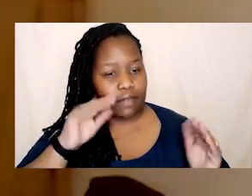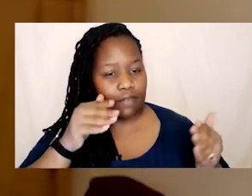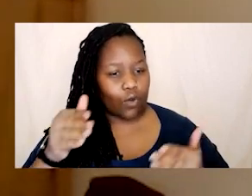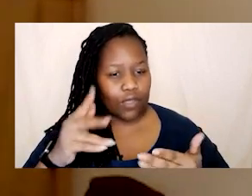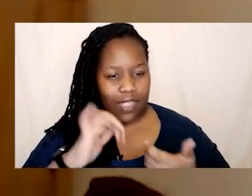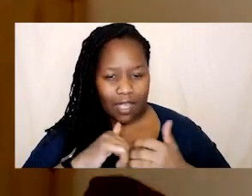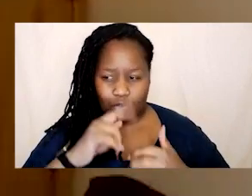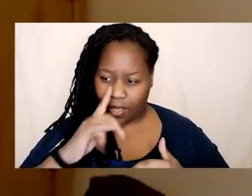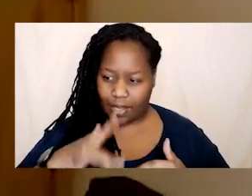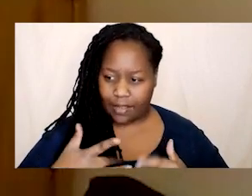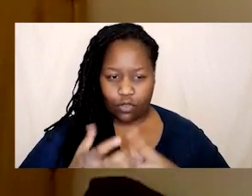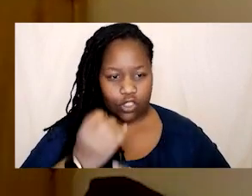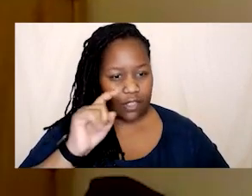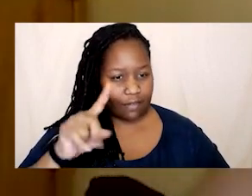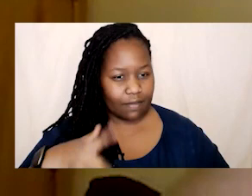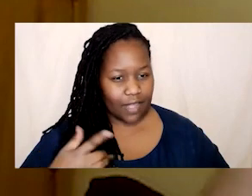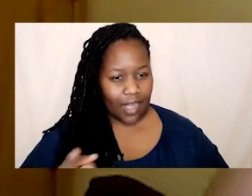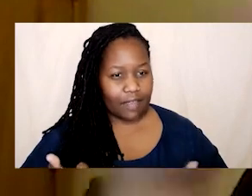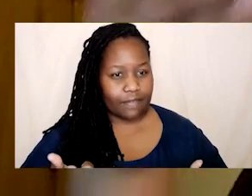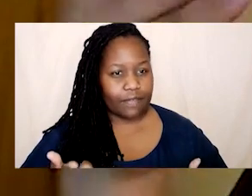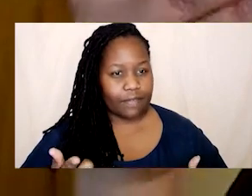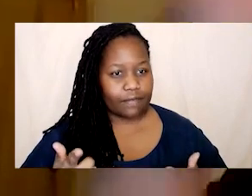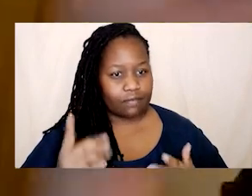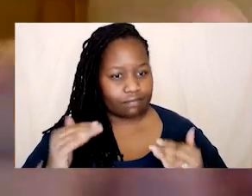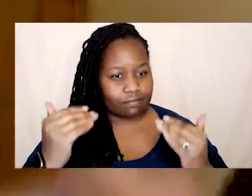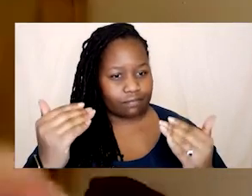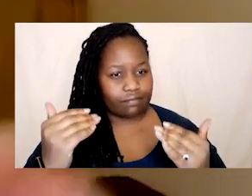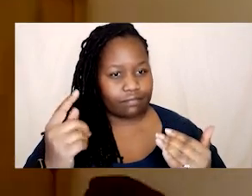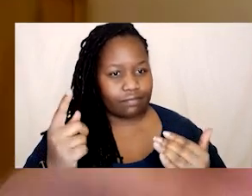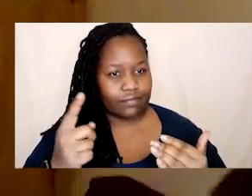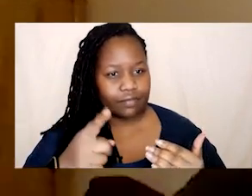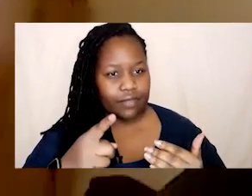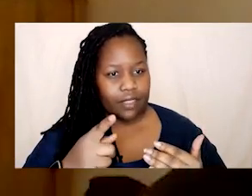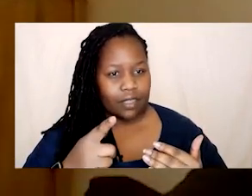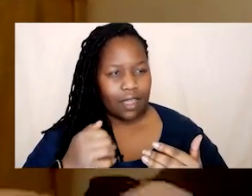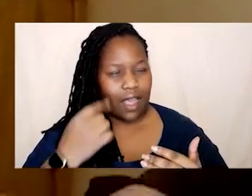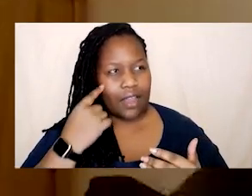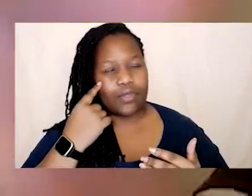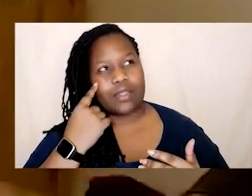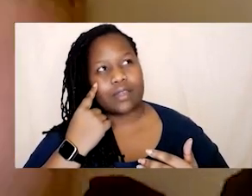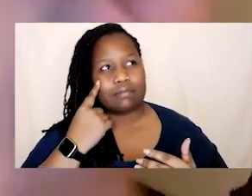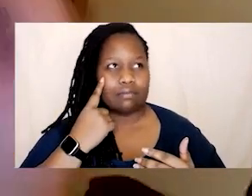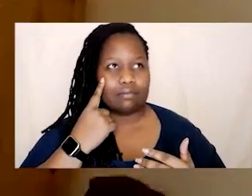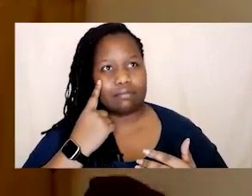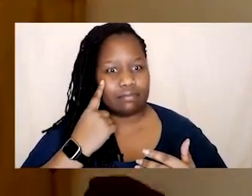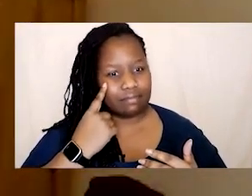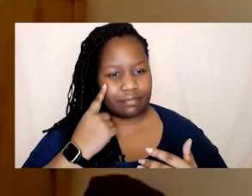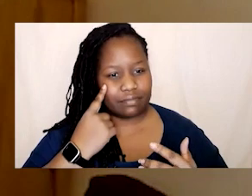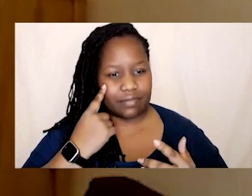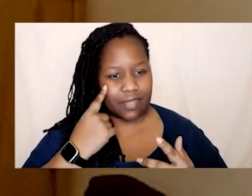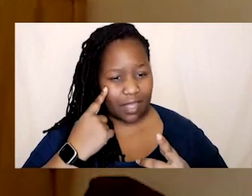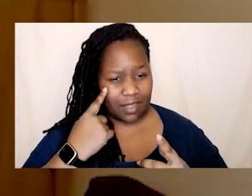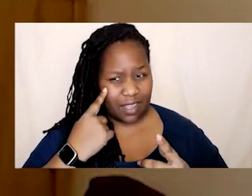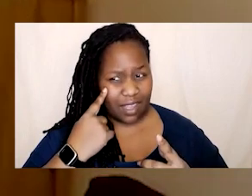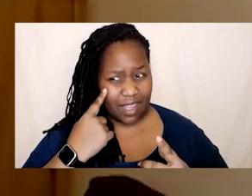do i live the good life um i managed to i i don't think i've even really kind of skirted close to burnout